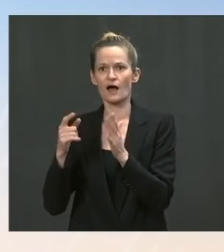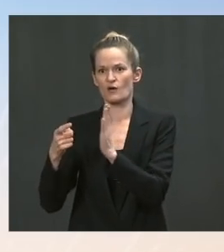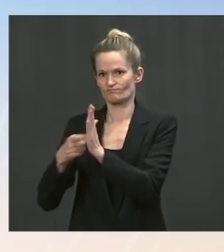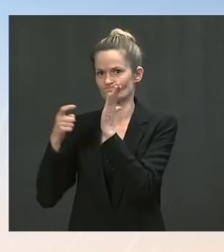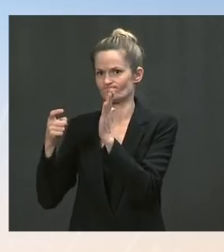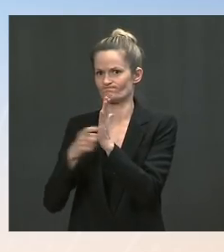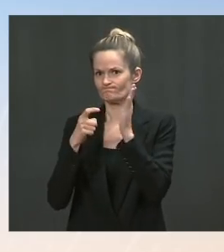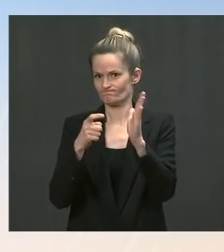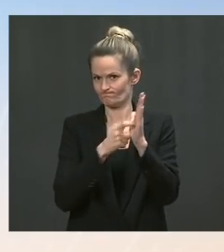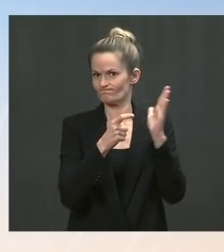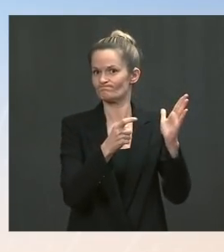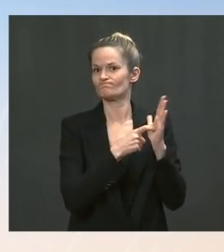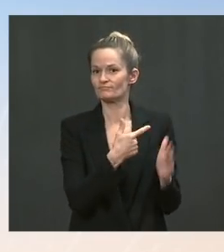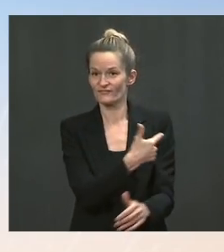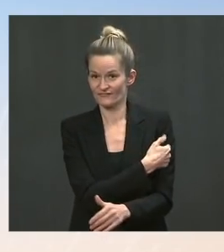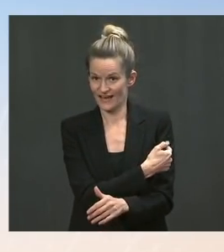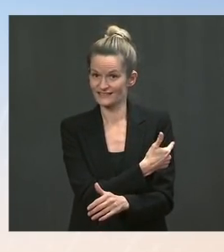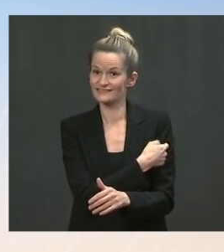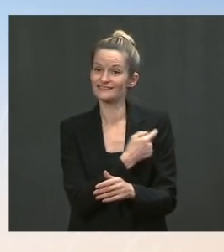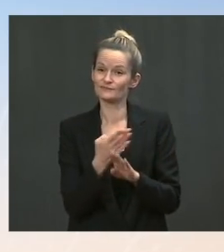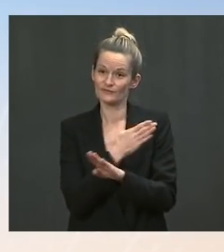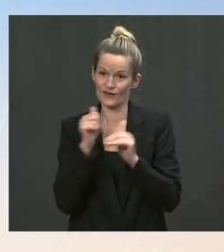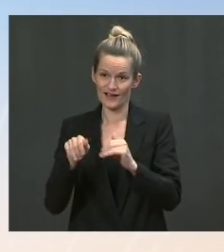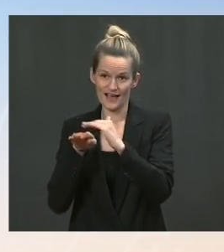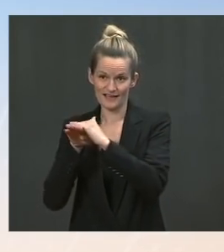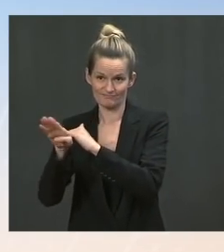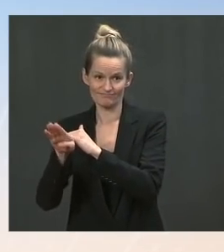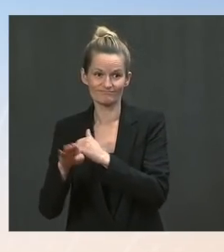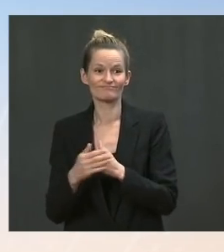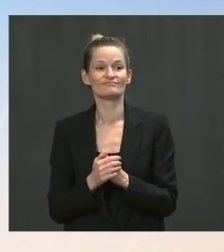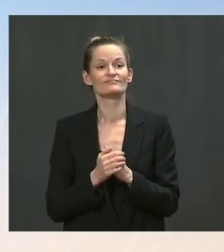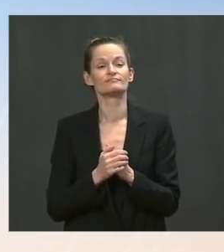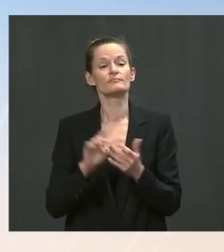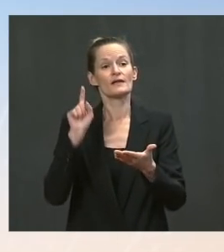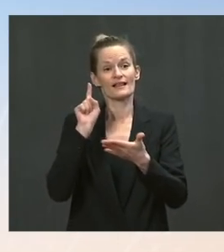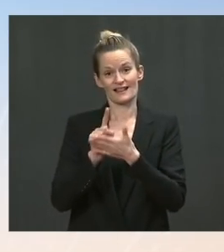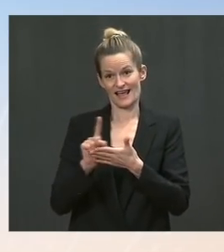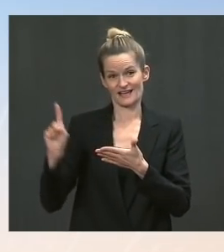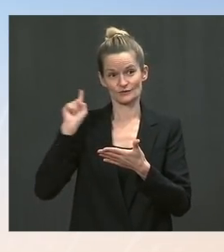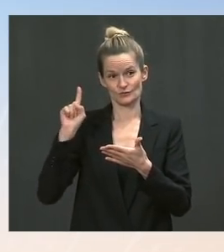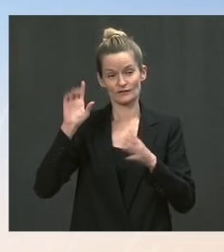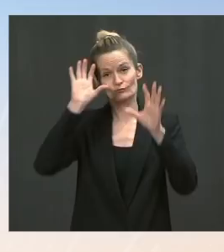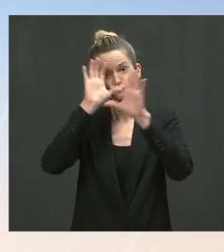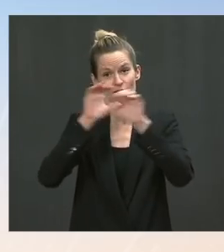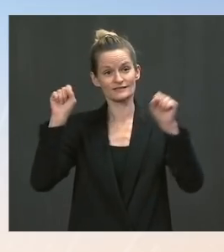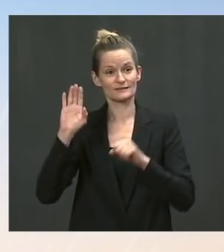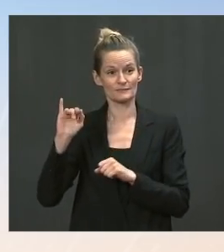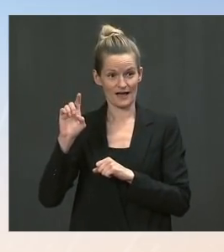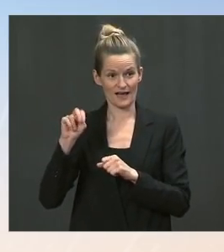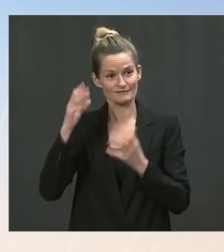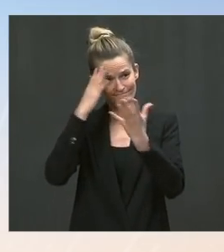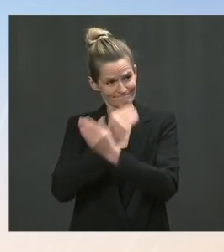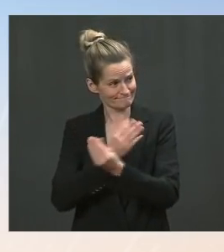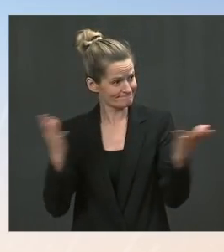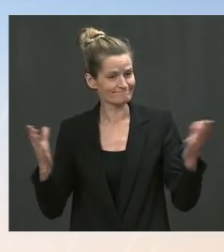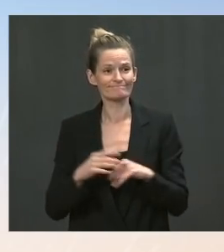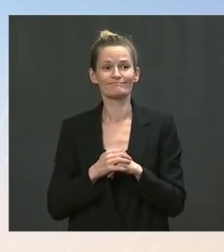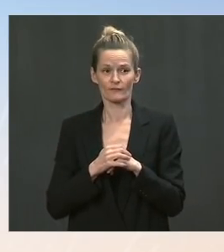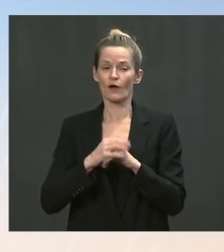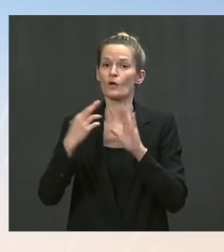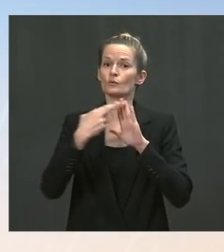So, as you know, last week, the President announced new requirements for federal employees and contractors and asked the private and public sectors,